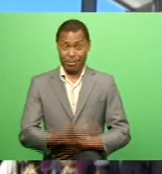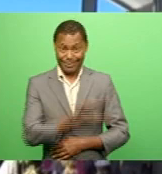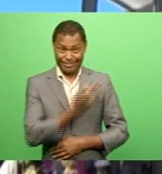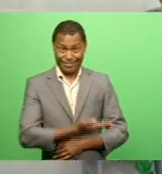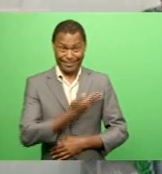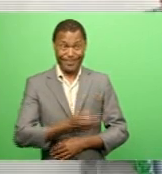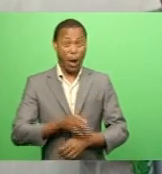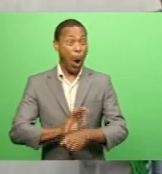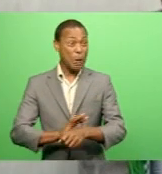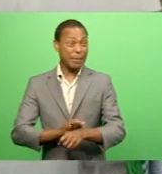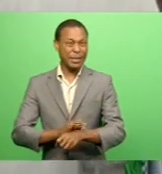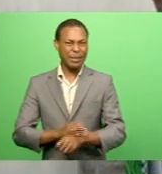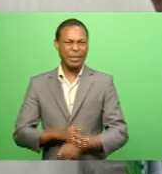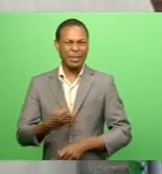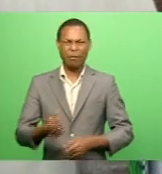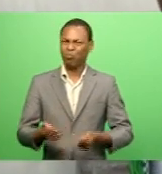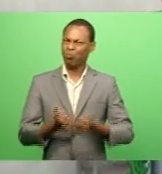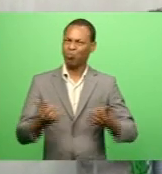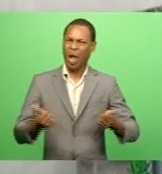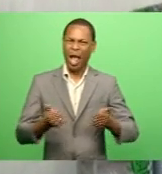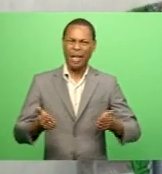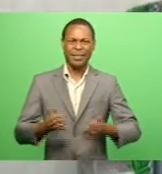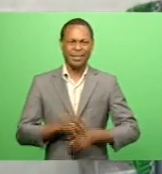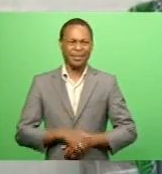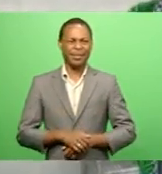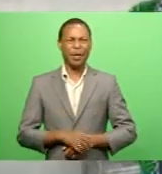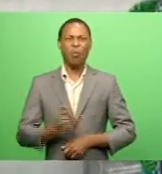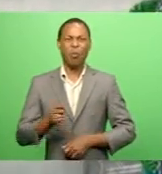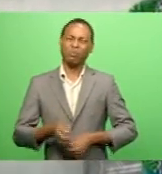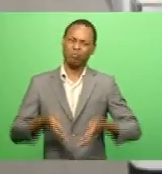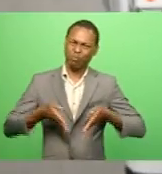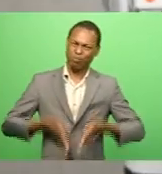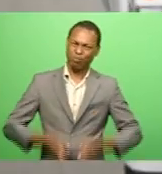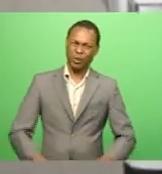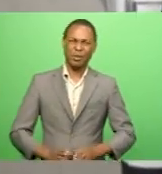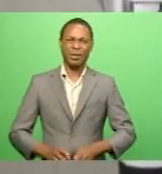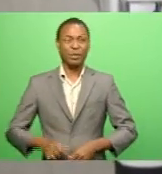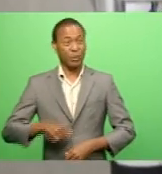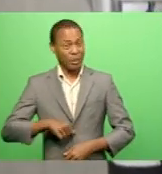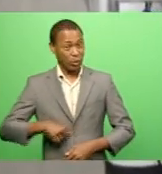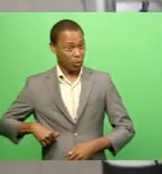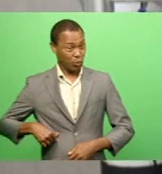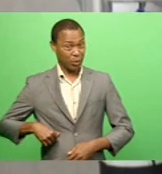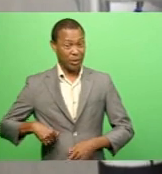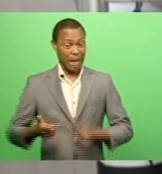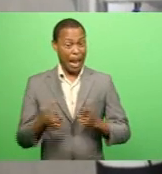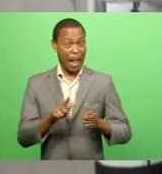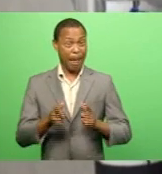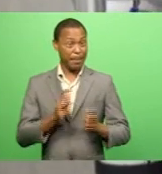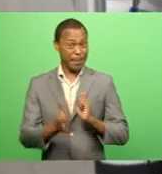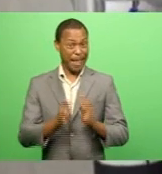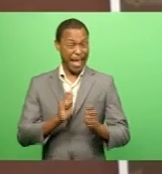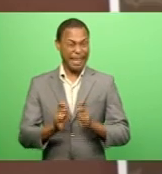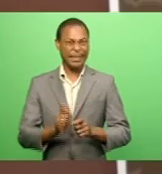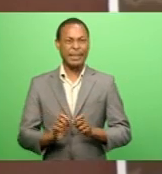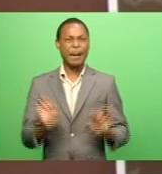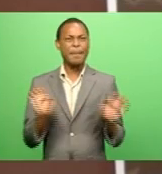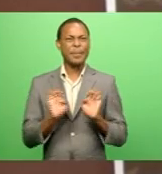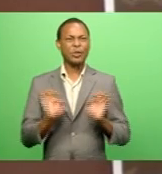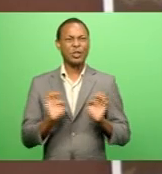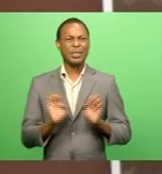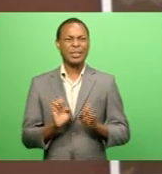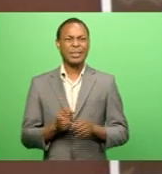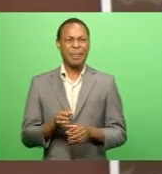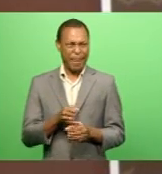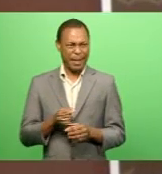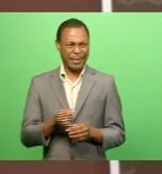a range of medical services Including surgeries, birthing and maternity, lab tests, emergency medicine As well as a specialized